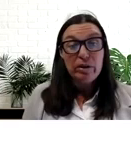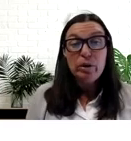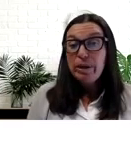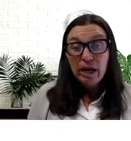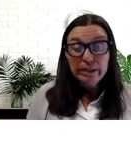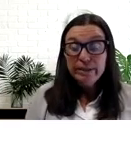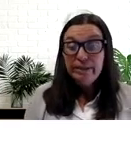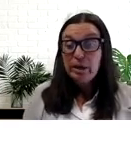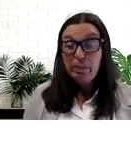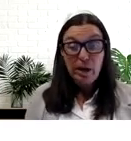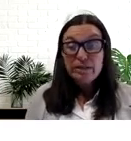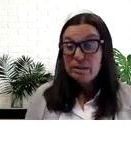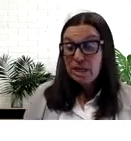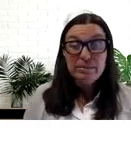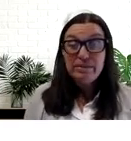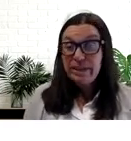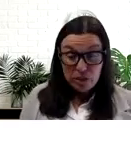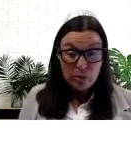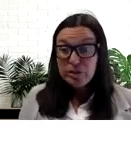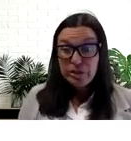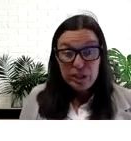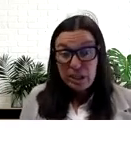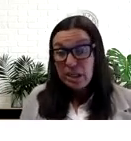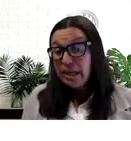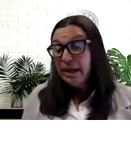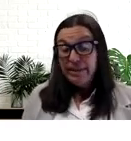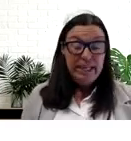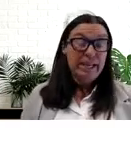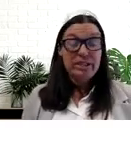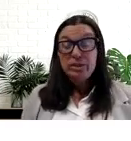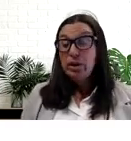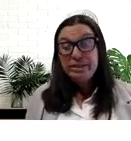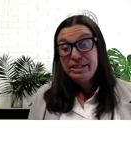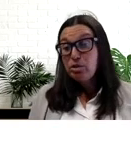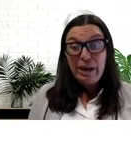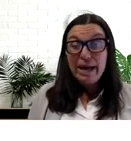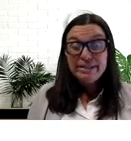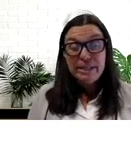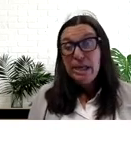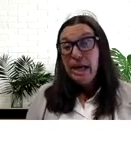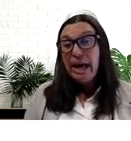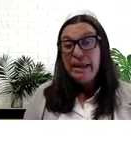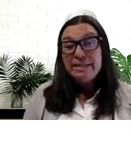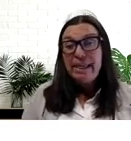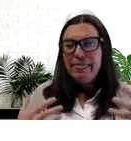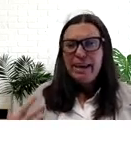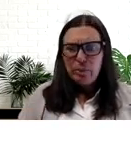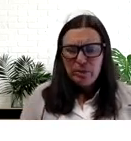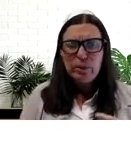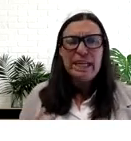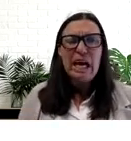are part of who we are. They're part sometimes of ancient oral tradition. They connect us to our ancestral past, and